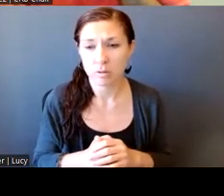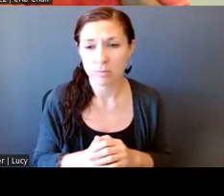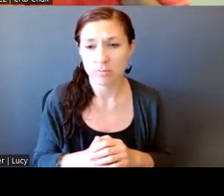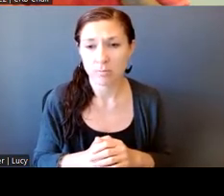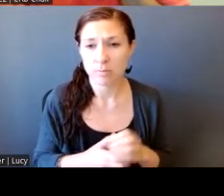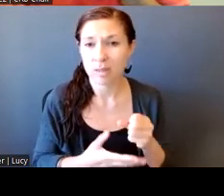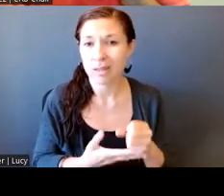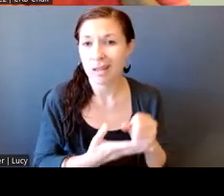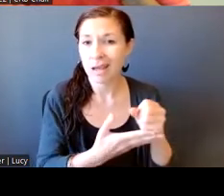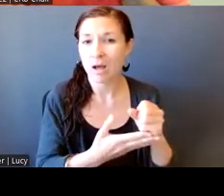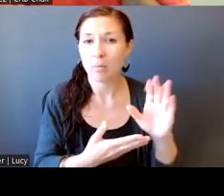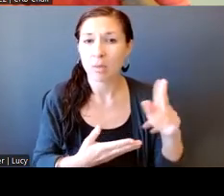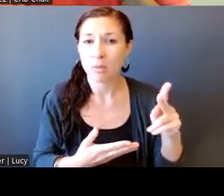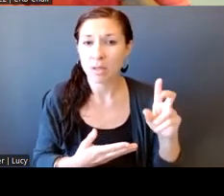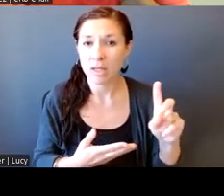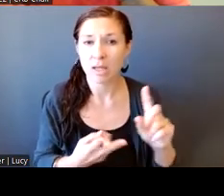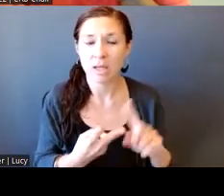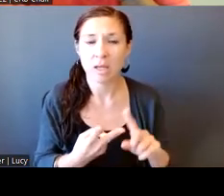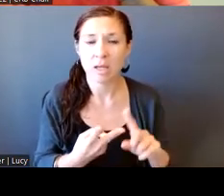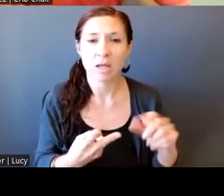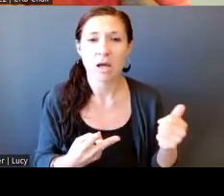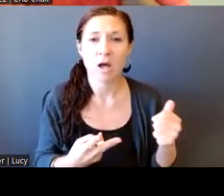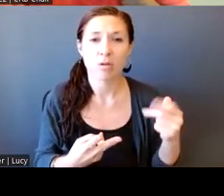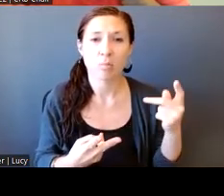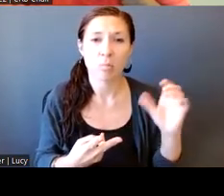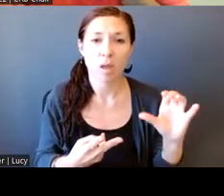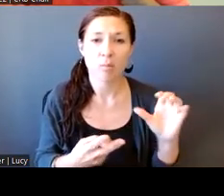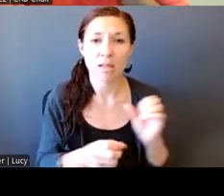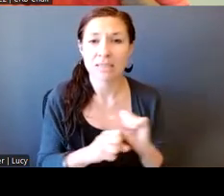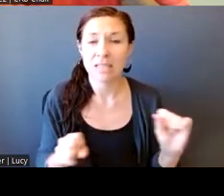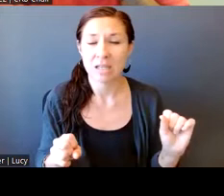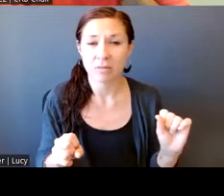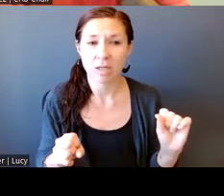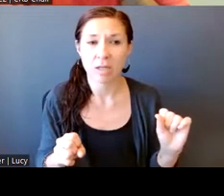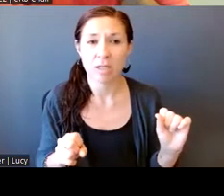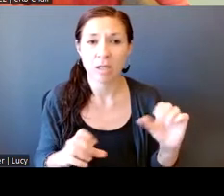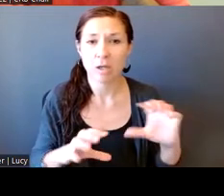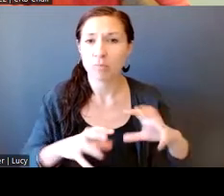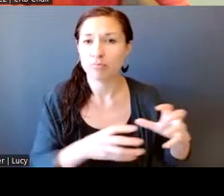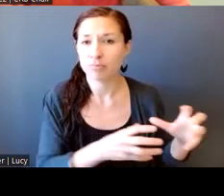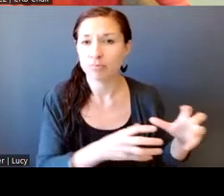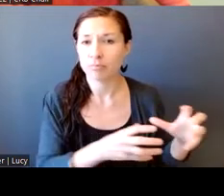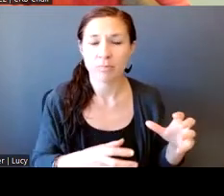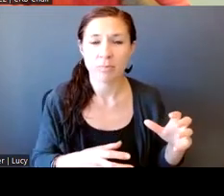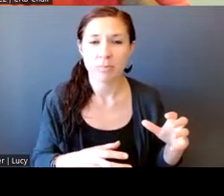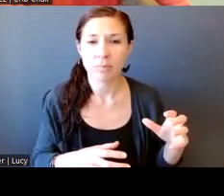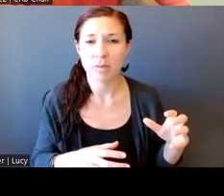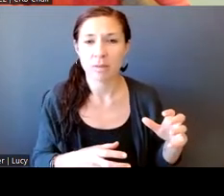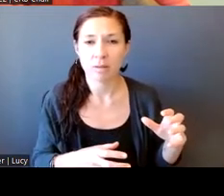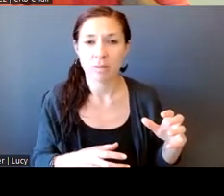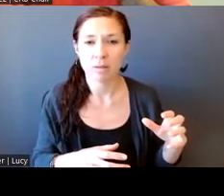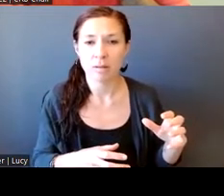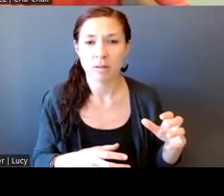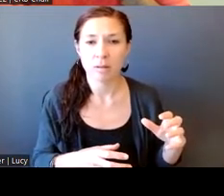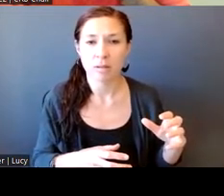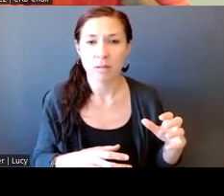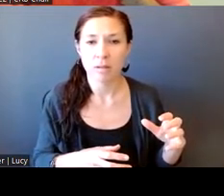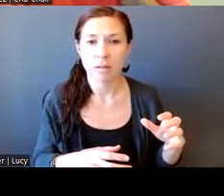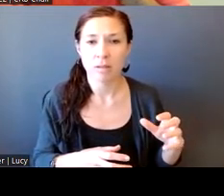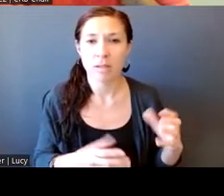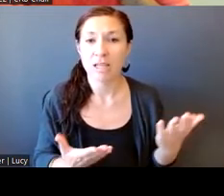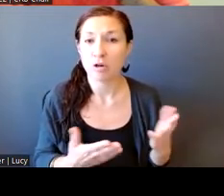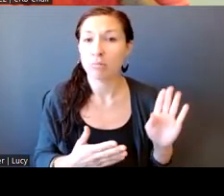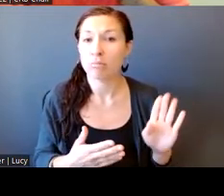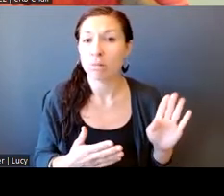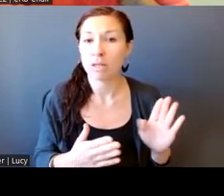BPD and other public safety units inside of the city look at, um, and will protect